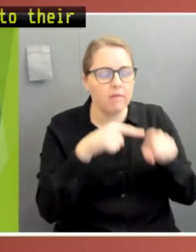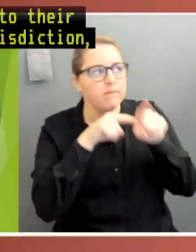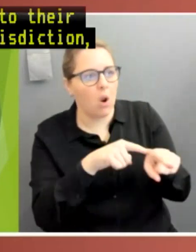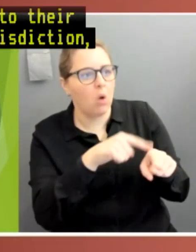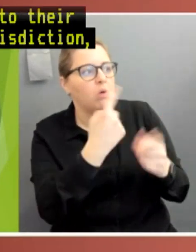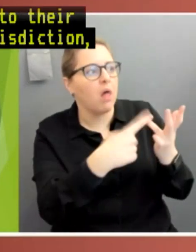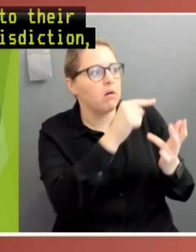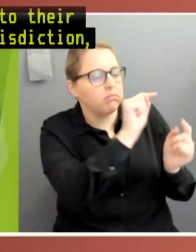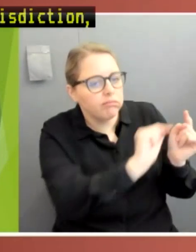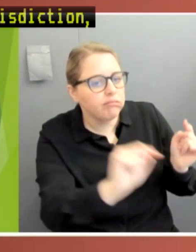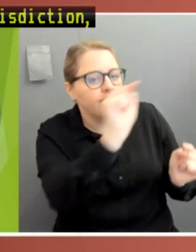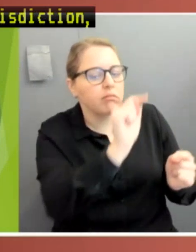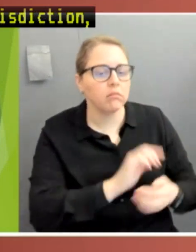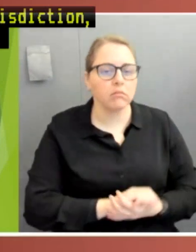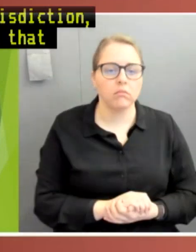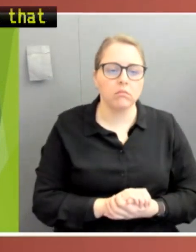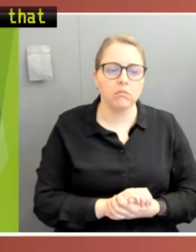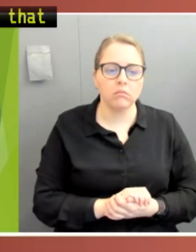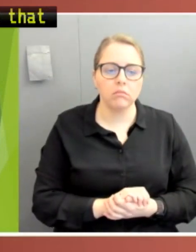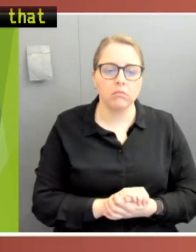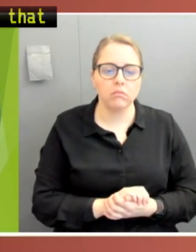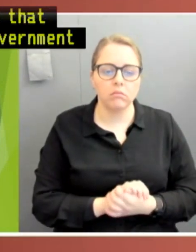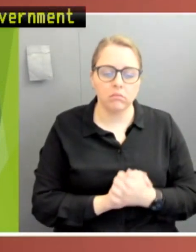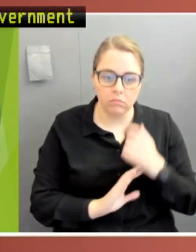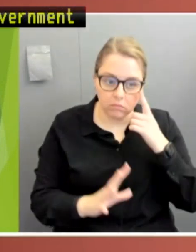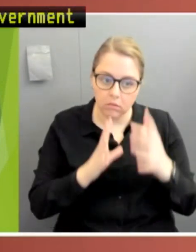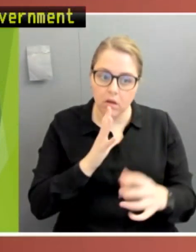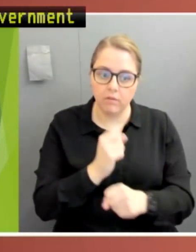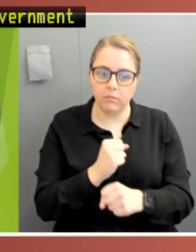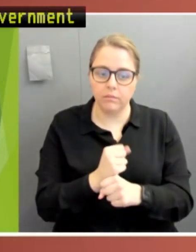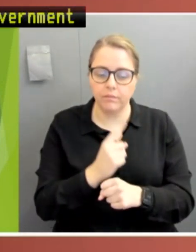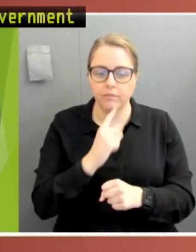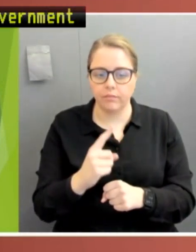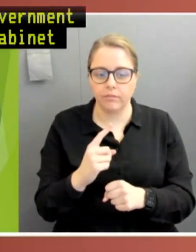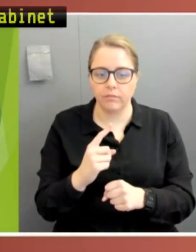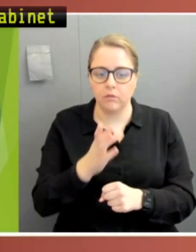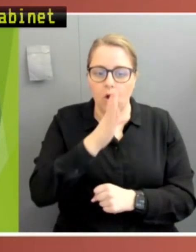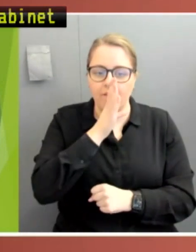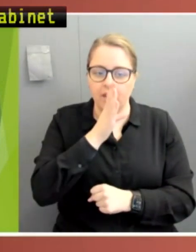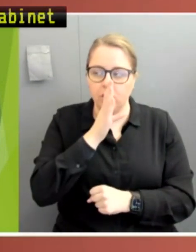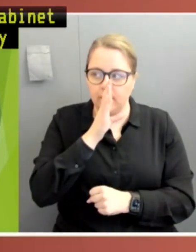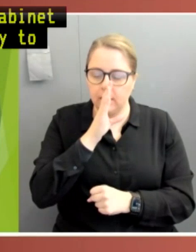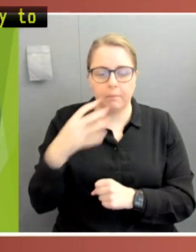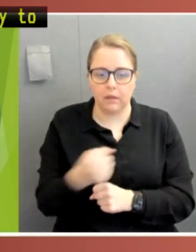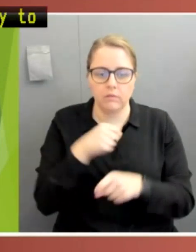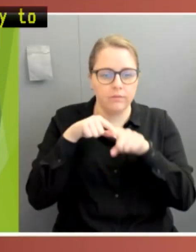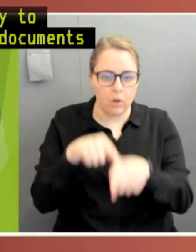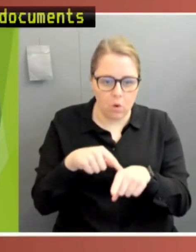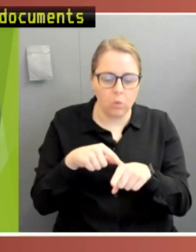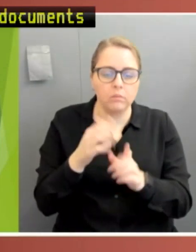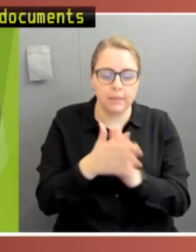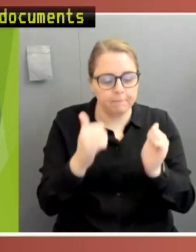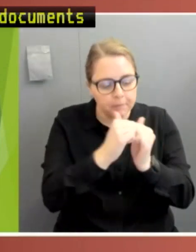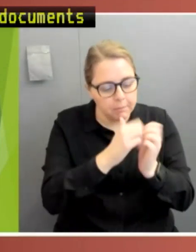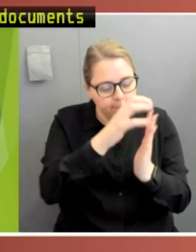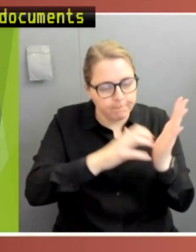Nonetheless, the Government continued to assert that Cabinet confidentiality would apply to prevent deliberations and documents from being released. This meant that important